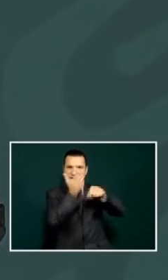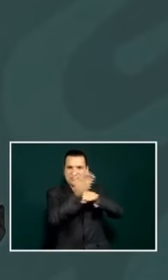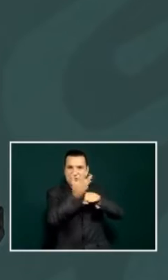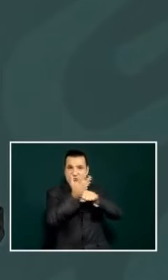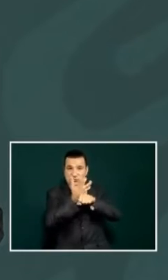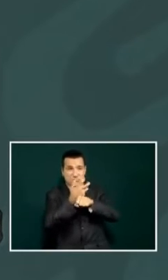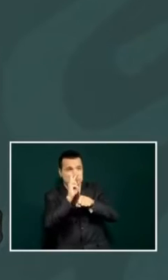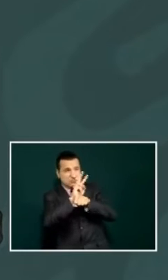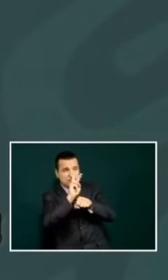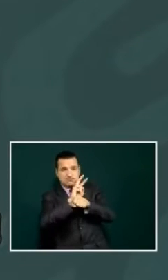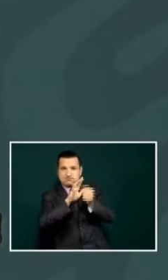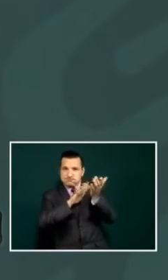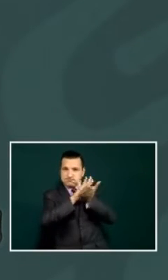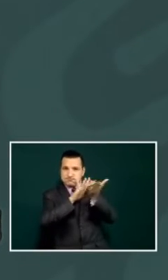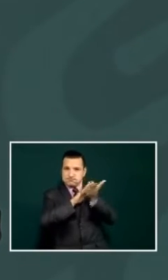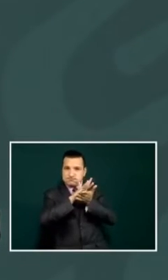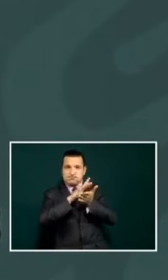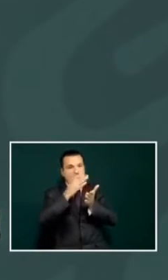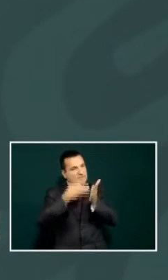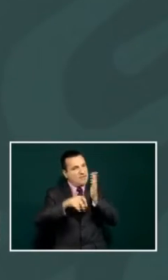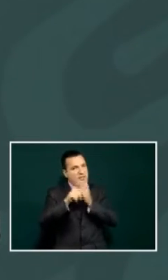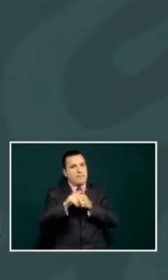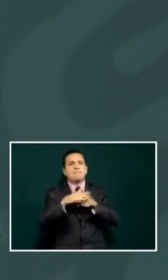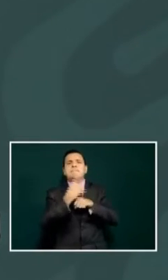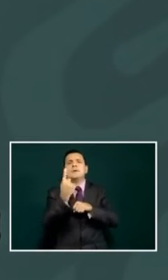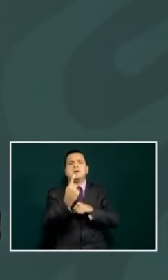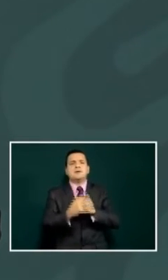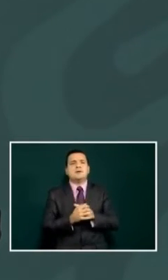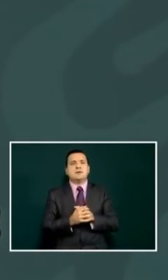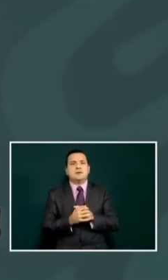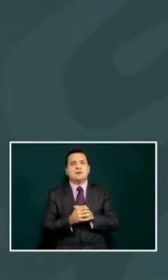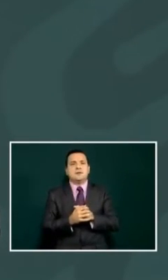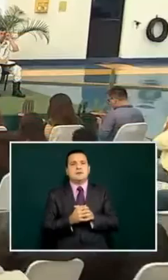borderline area